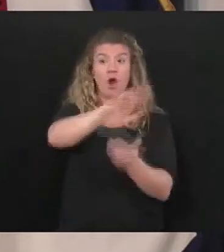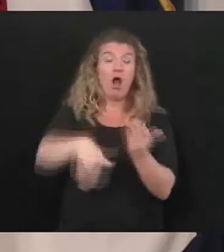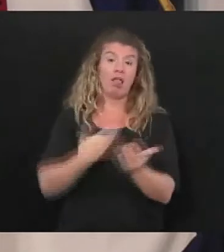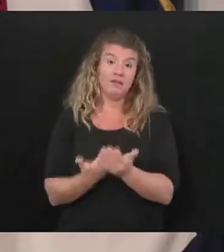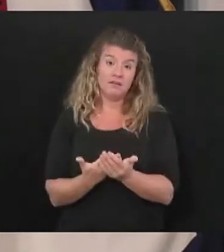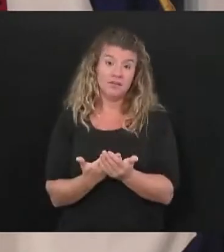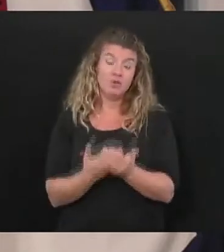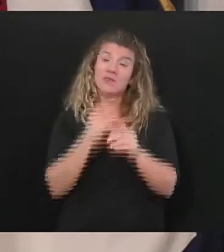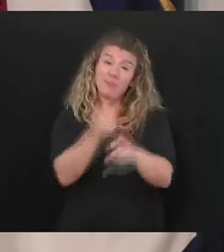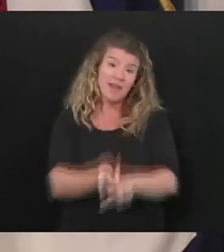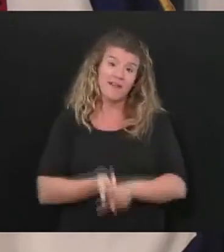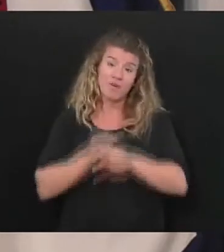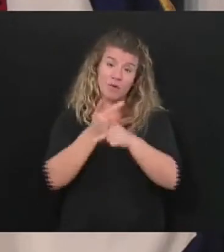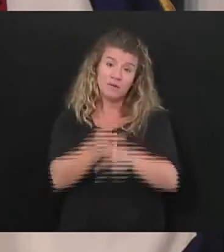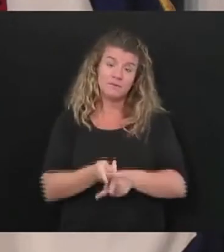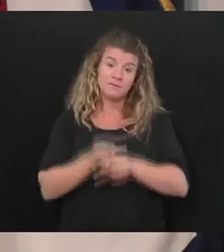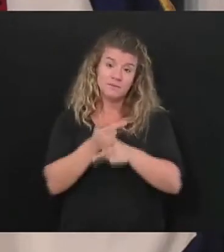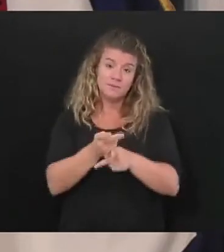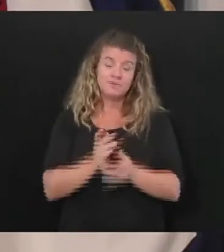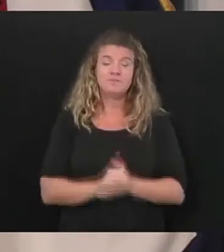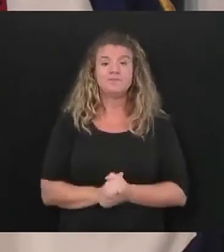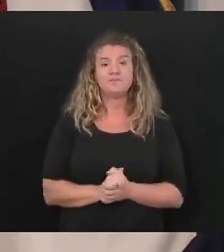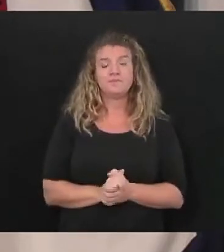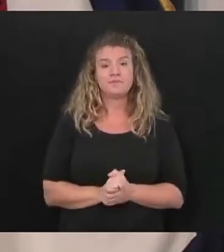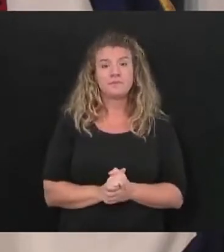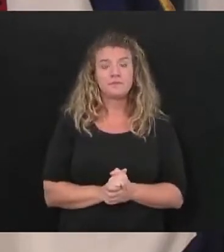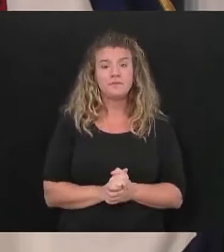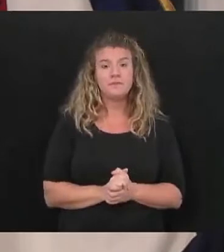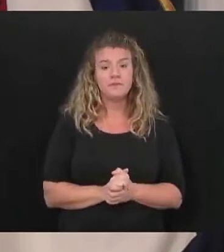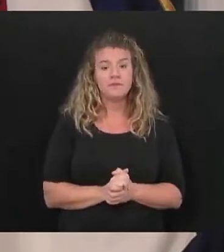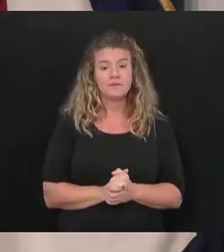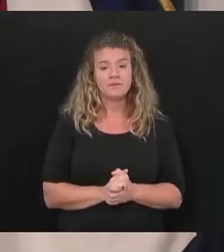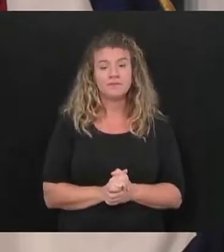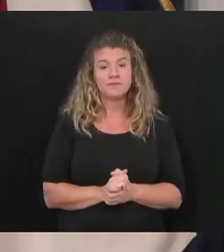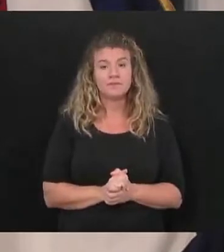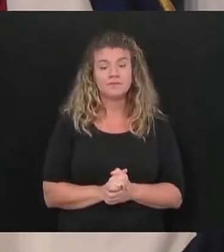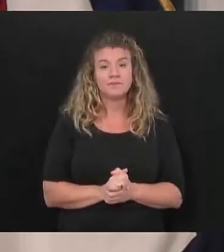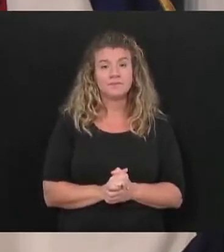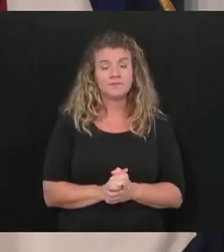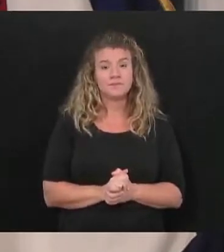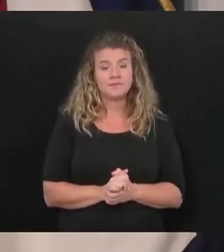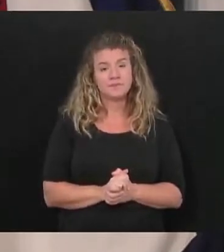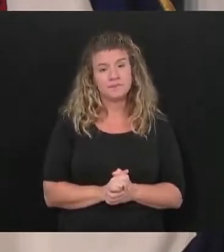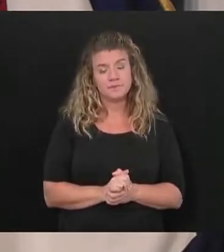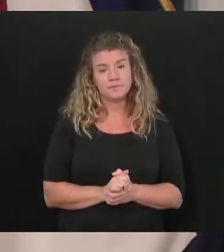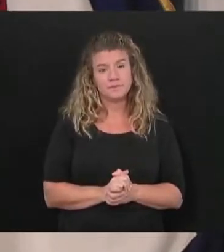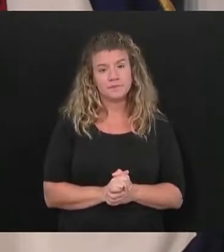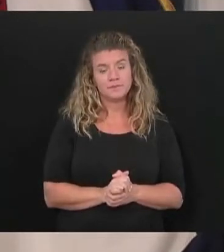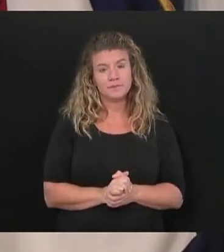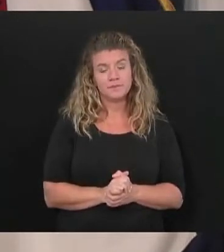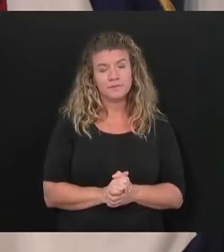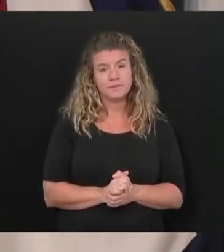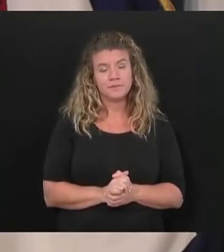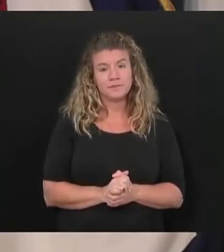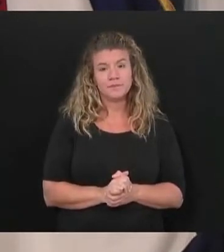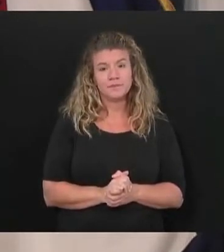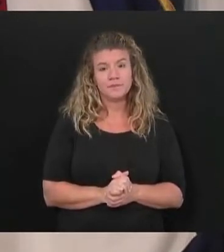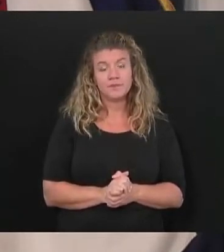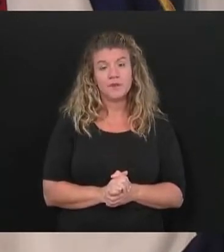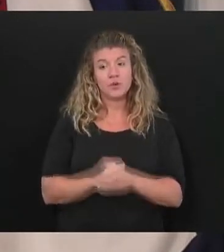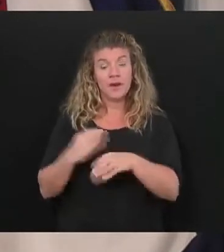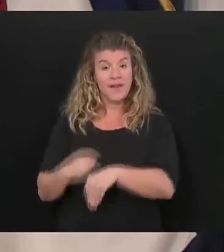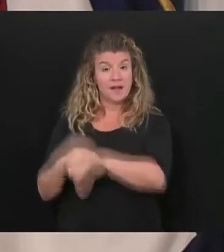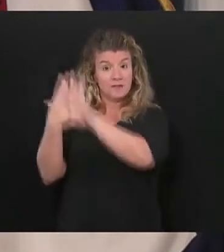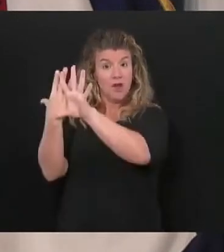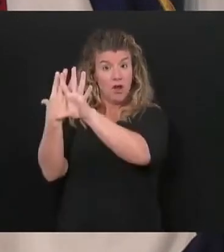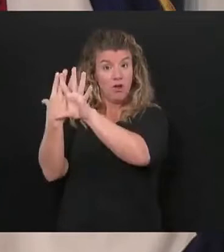now imagine this just on the call just a few minutes ago they were saying to the Texas